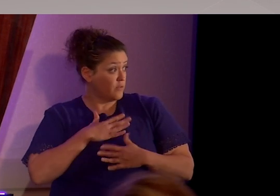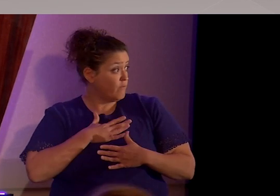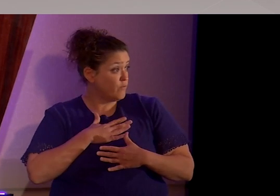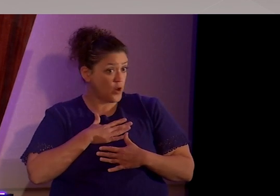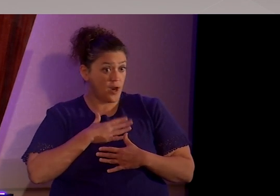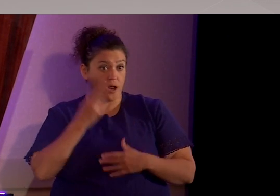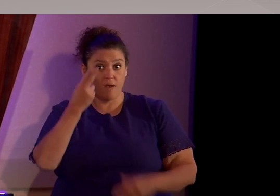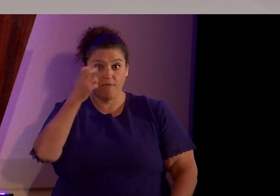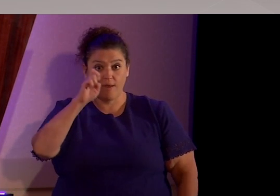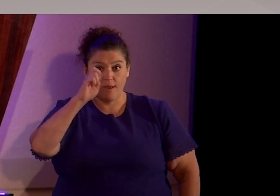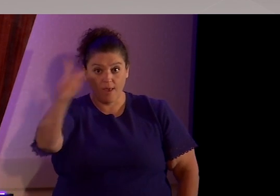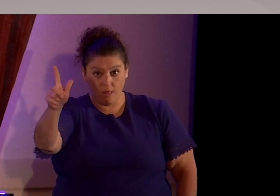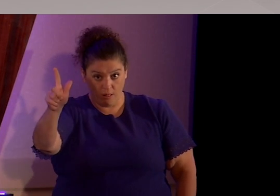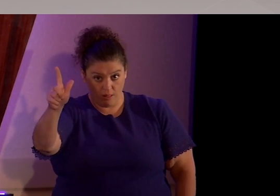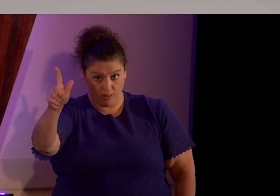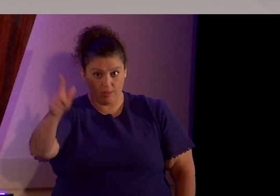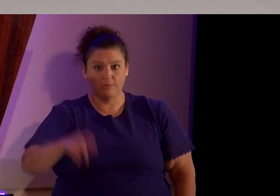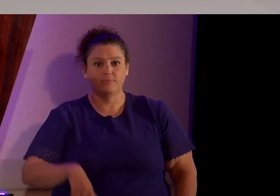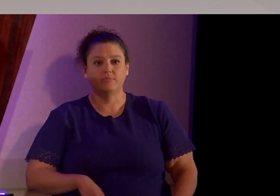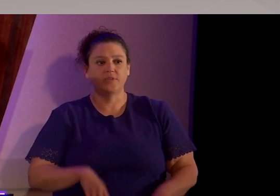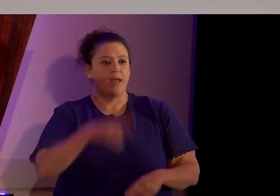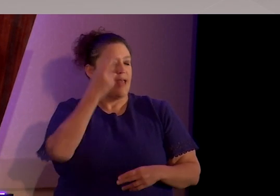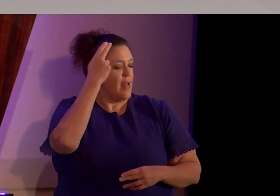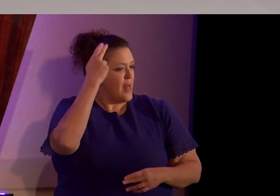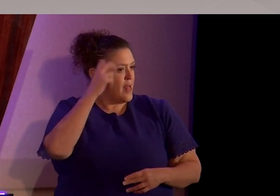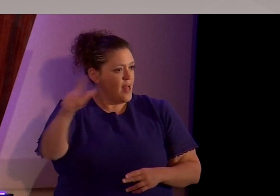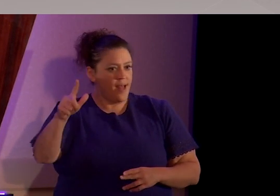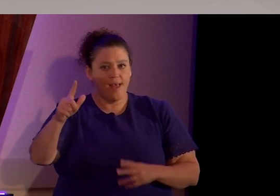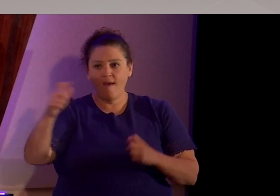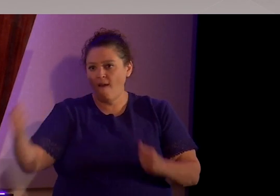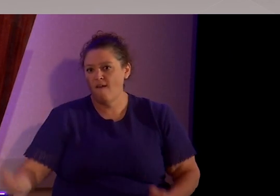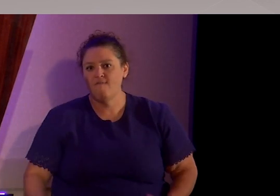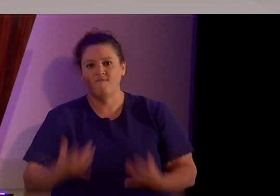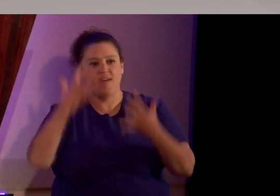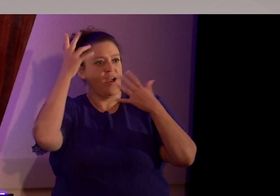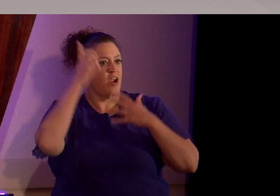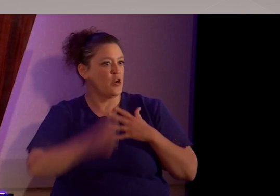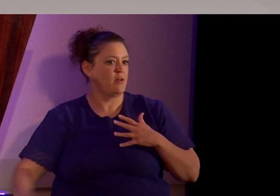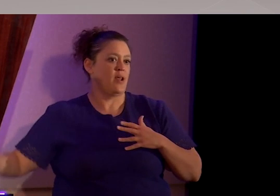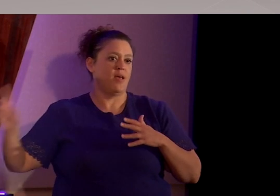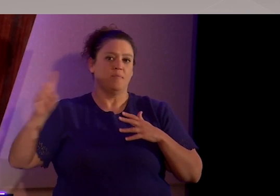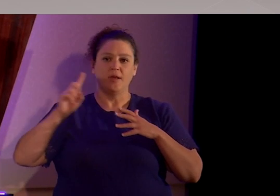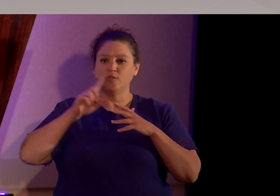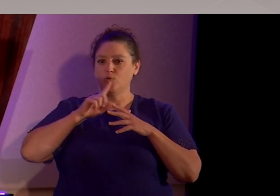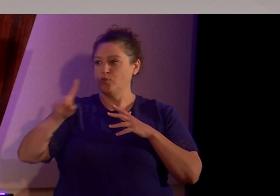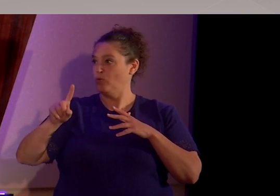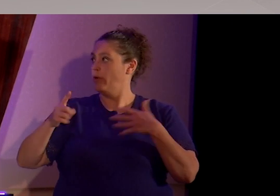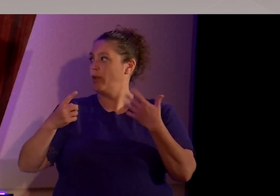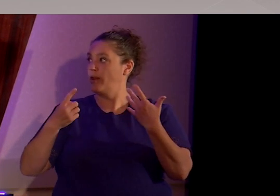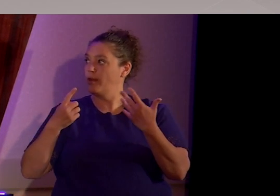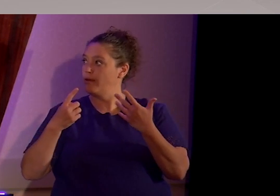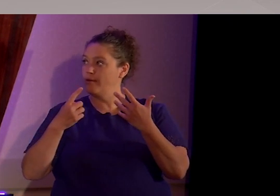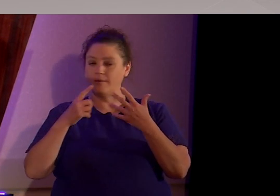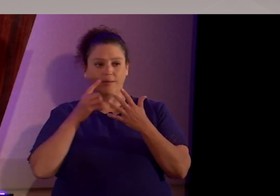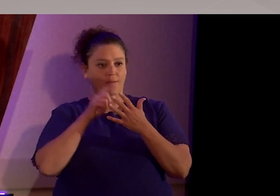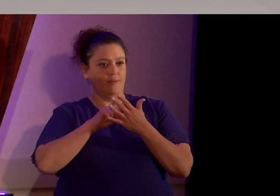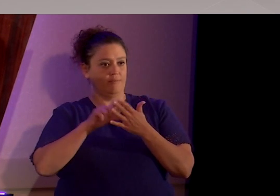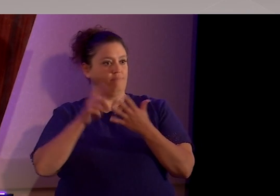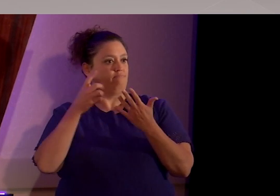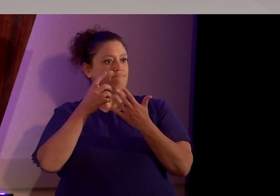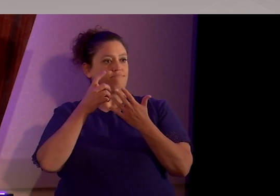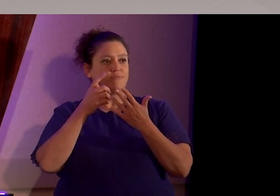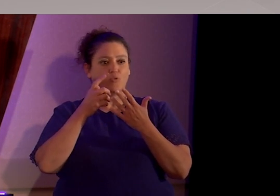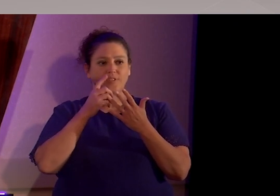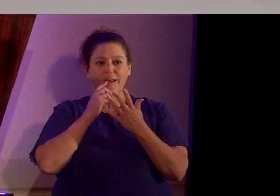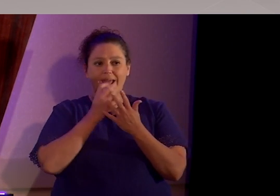hell. Hellfire and damnation from reading all those Chick tracts, which my mom had every single one,